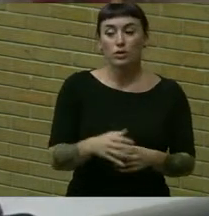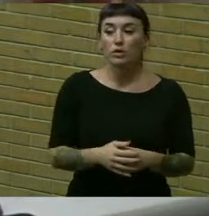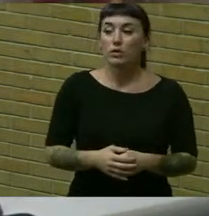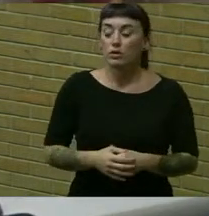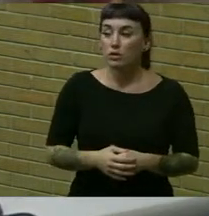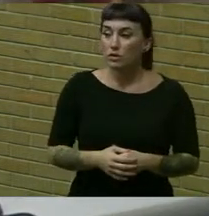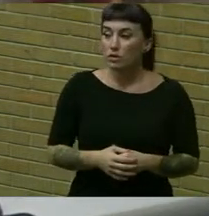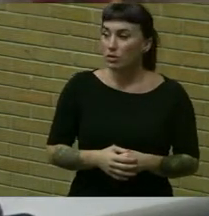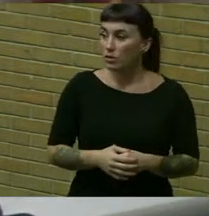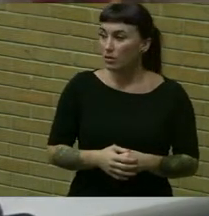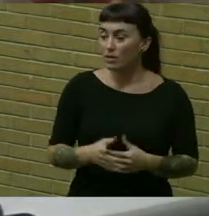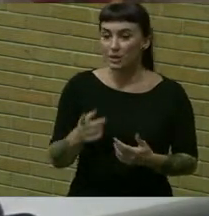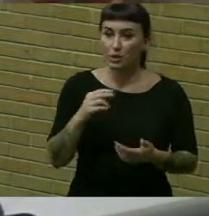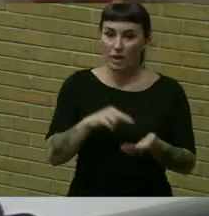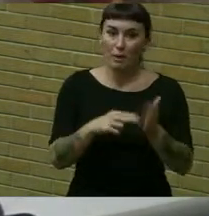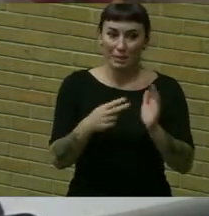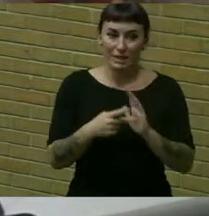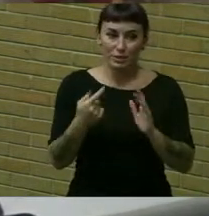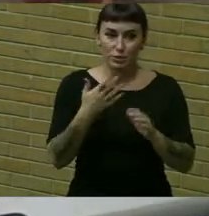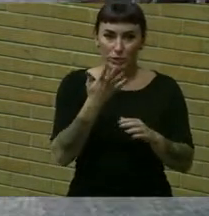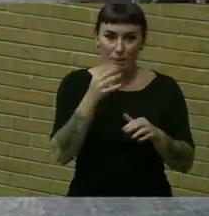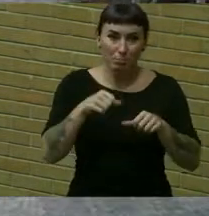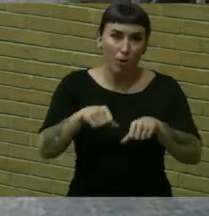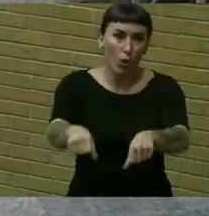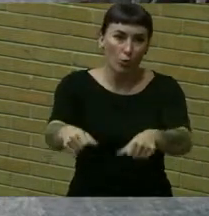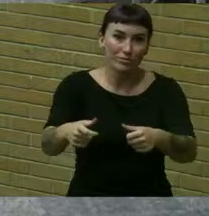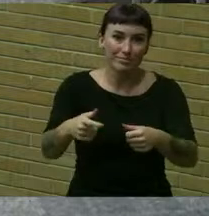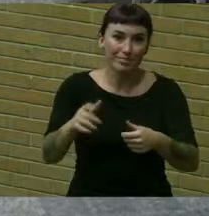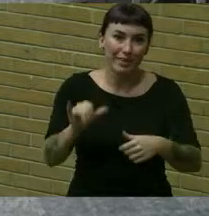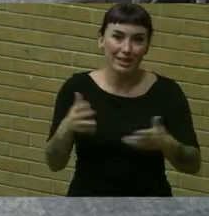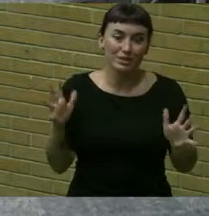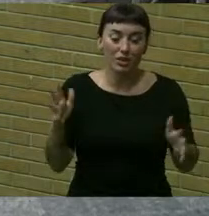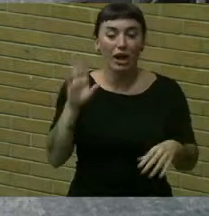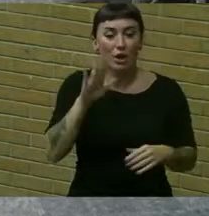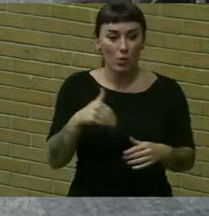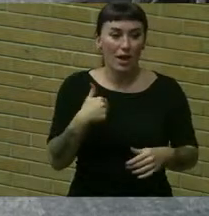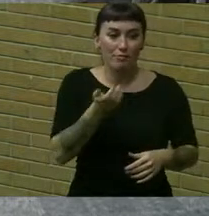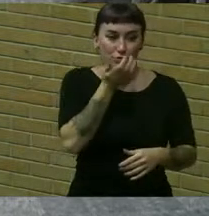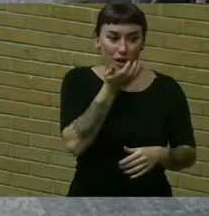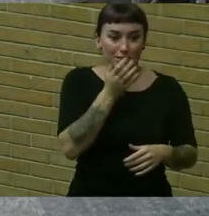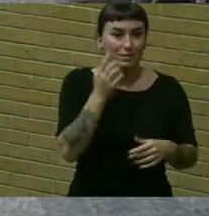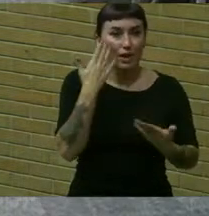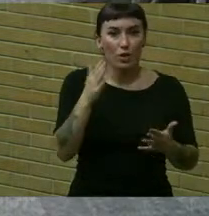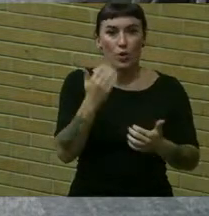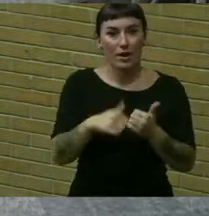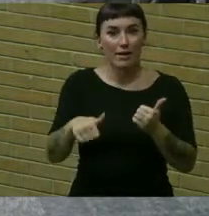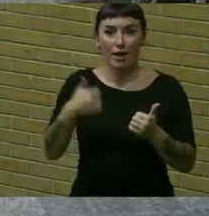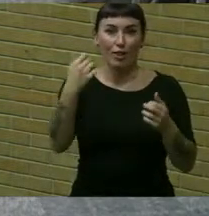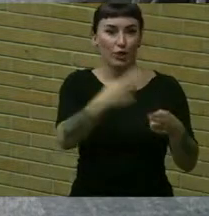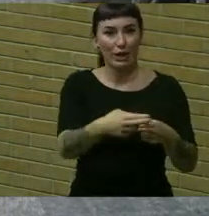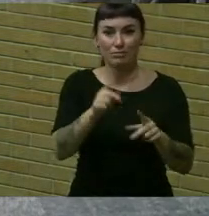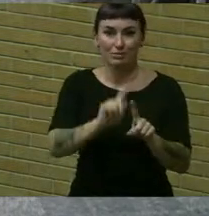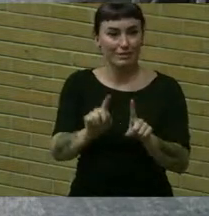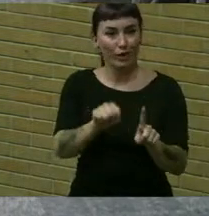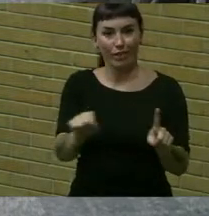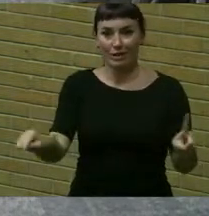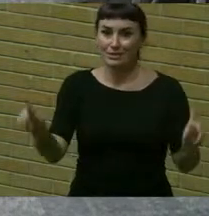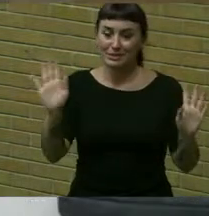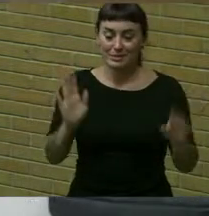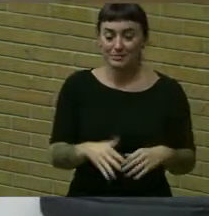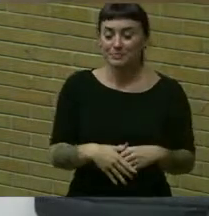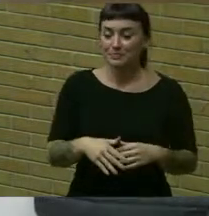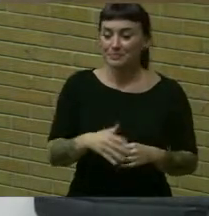get outside and mow the lawn that's that's our survey i know we have grass i don't know any other names of plants maybe uh